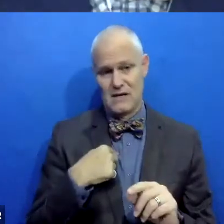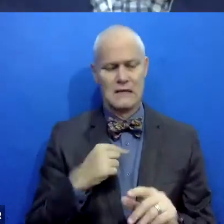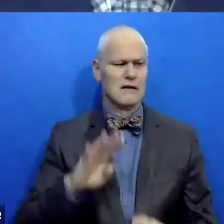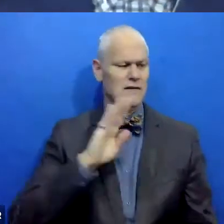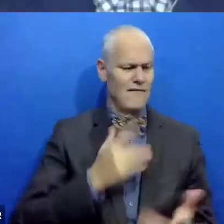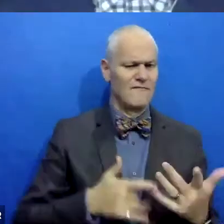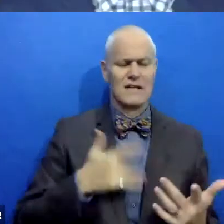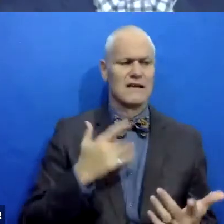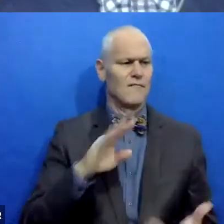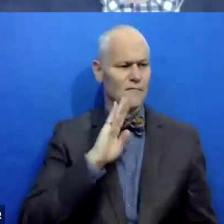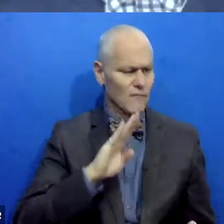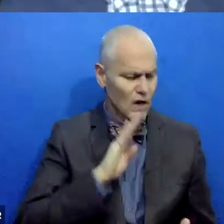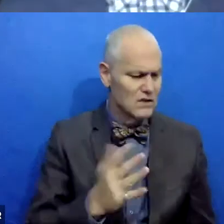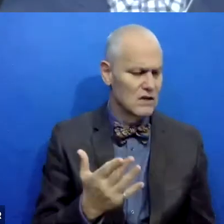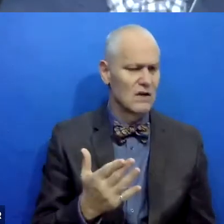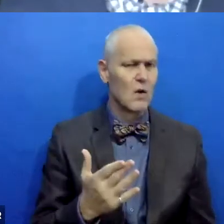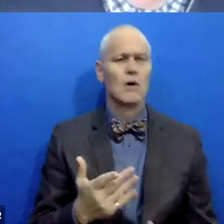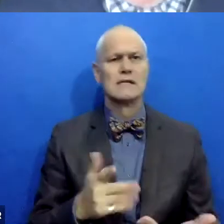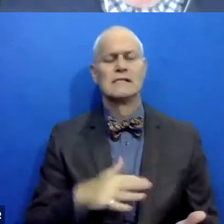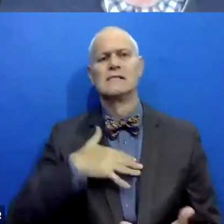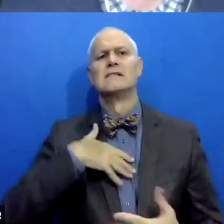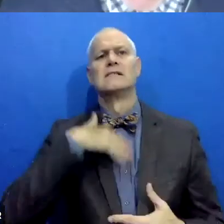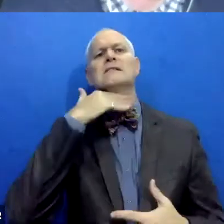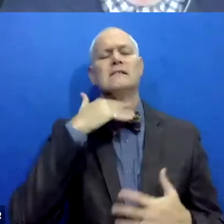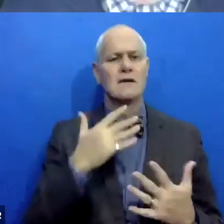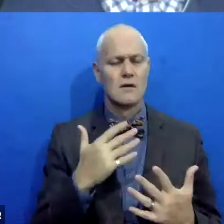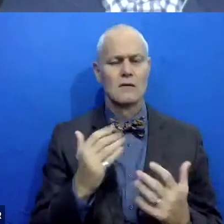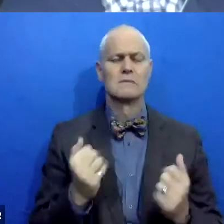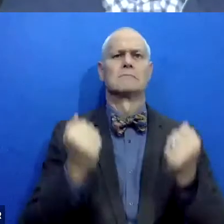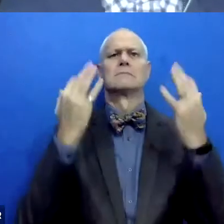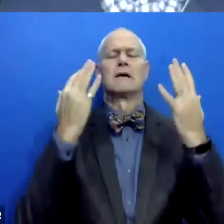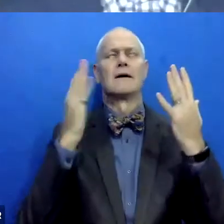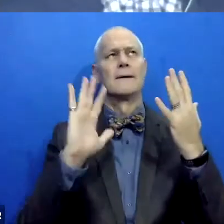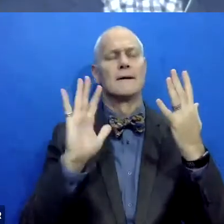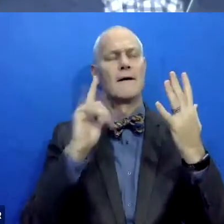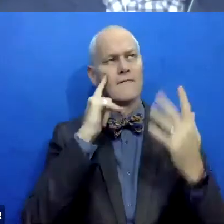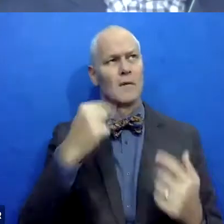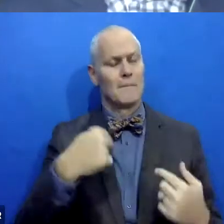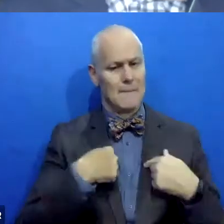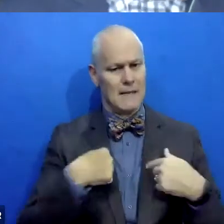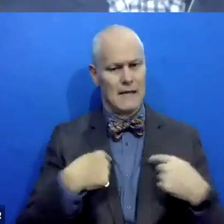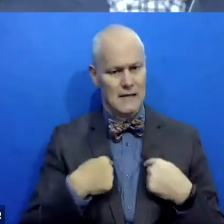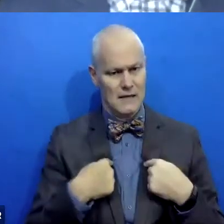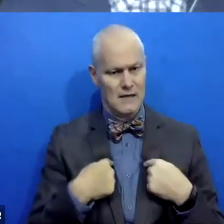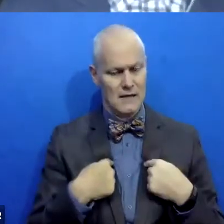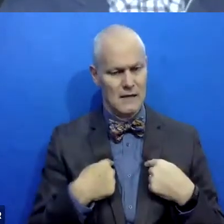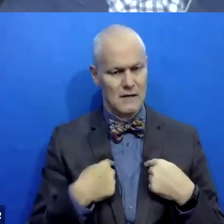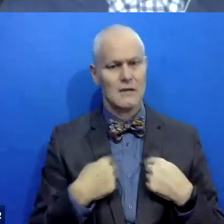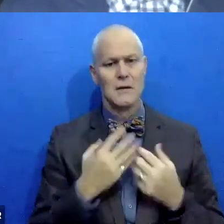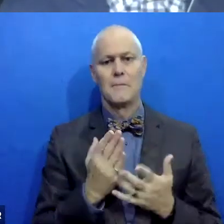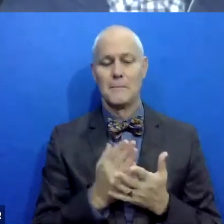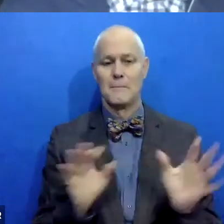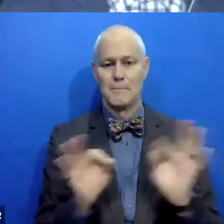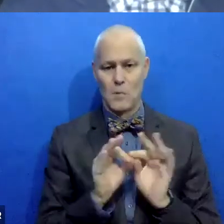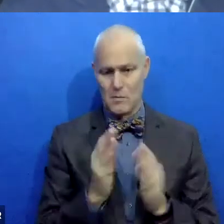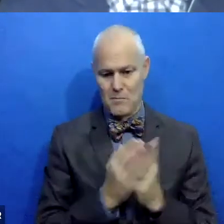and I feel frustrated with other people or I feel overwhelmed to remember that for me, um, a big part of why I